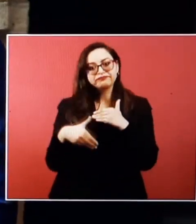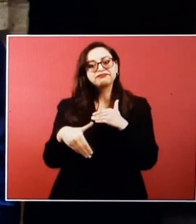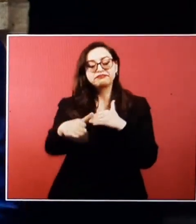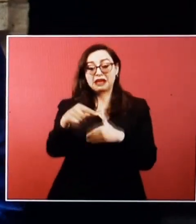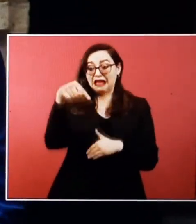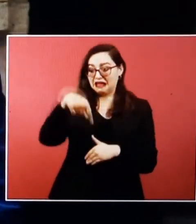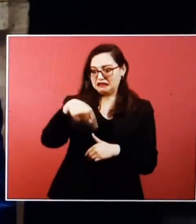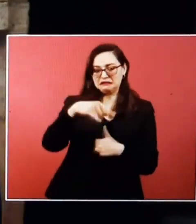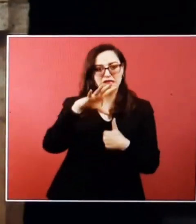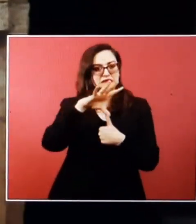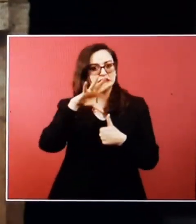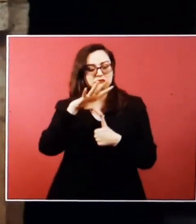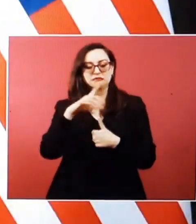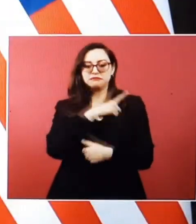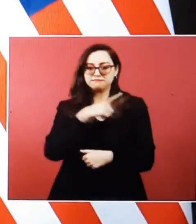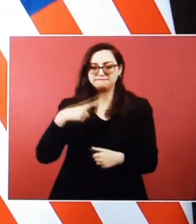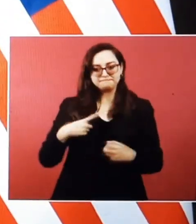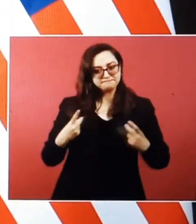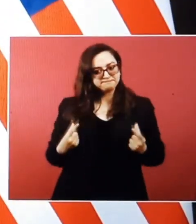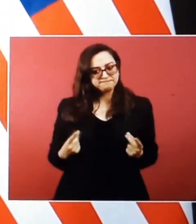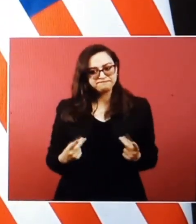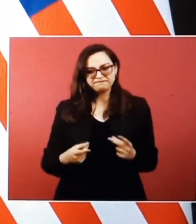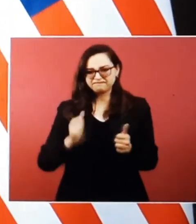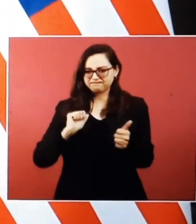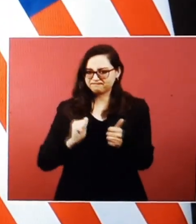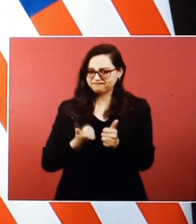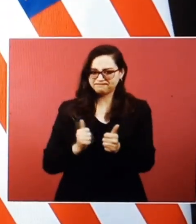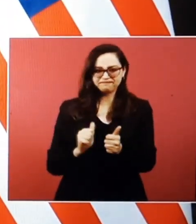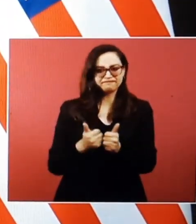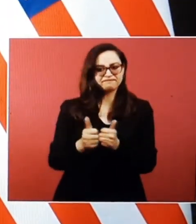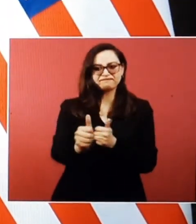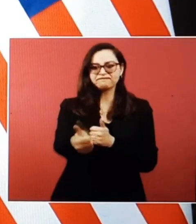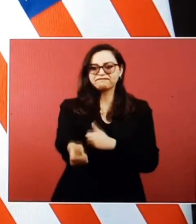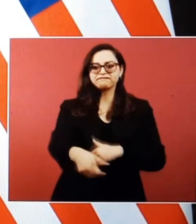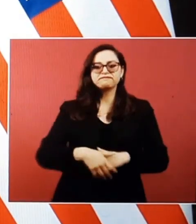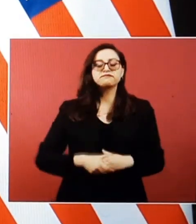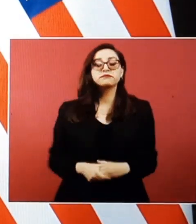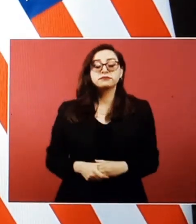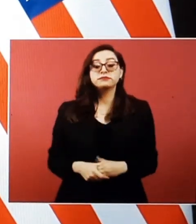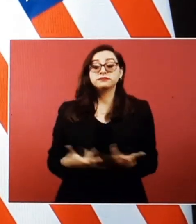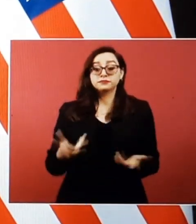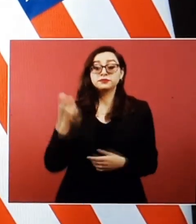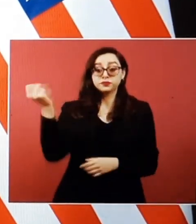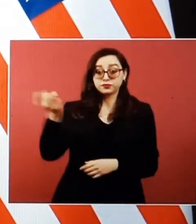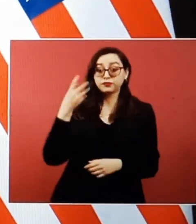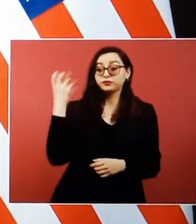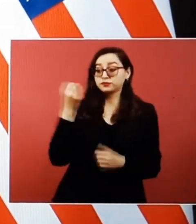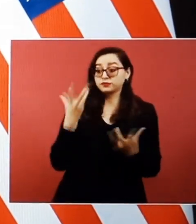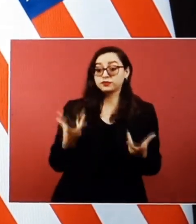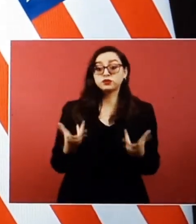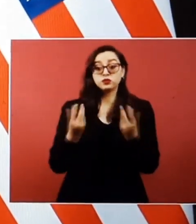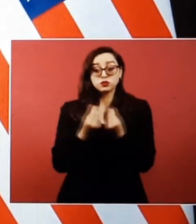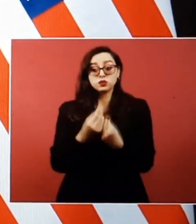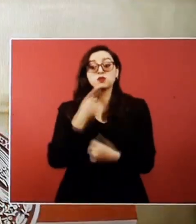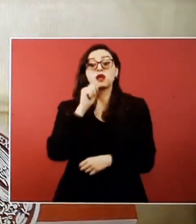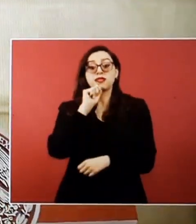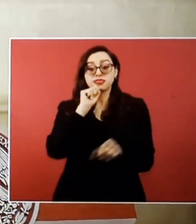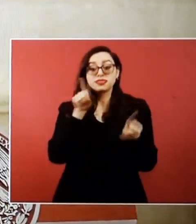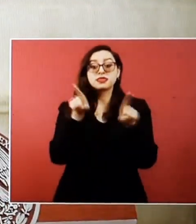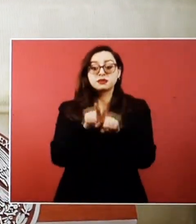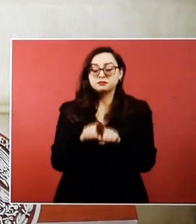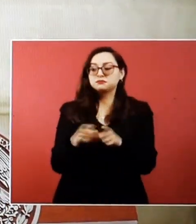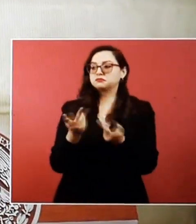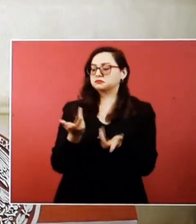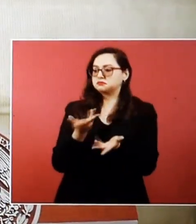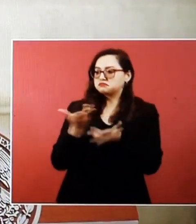also builds on the continual consultation and cooperation with one another to take on the challenges that